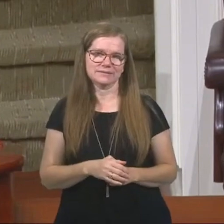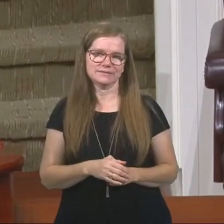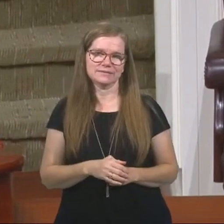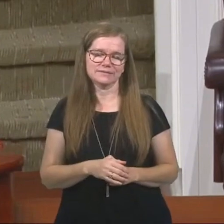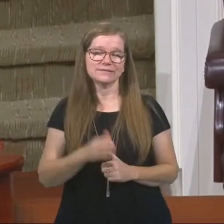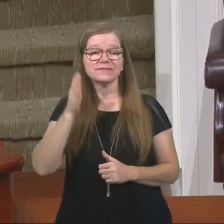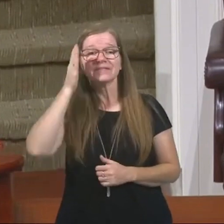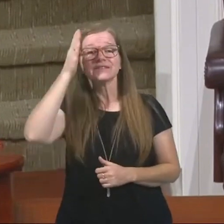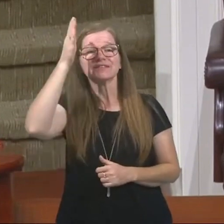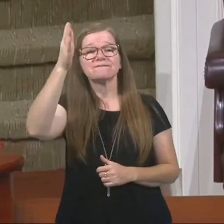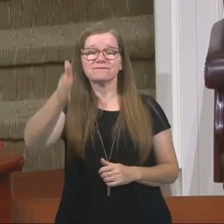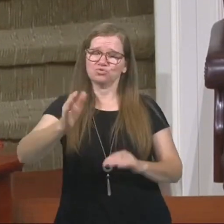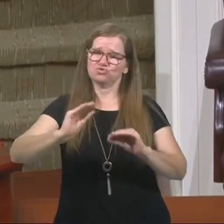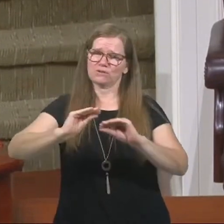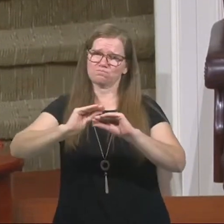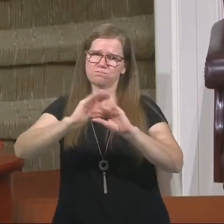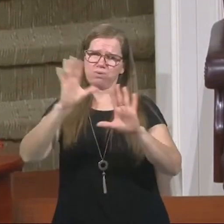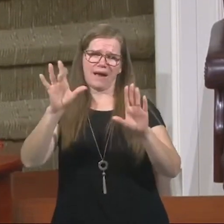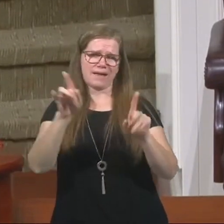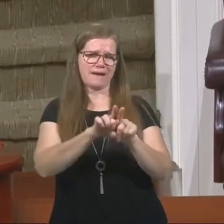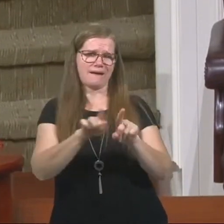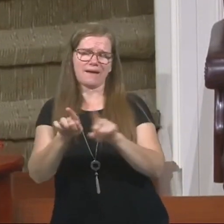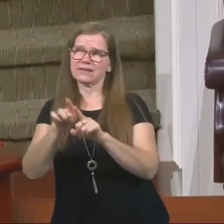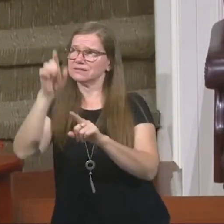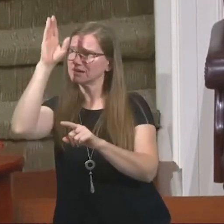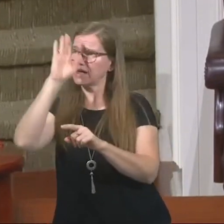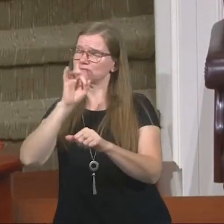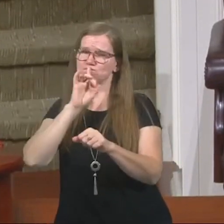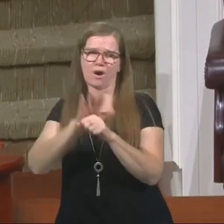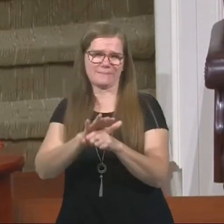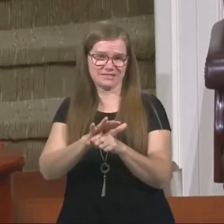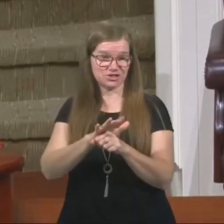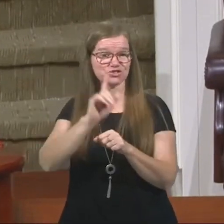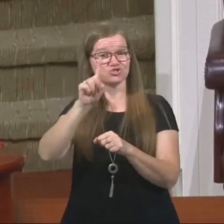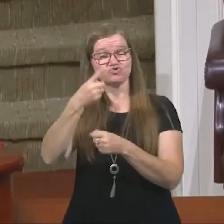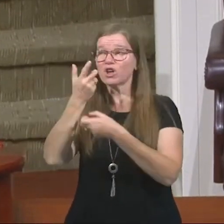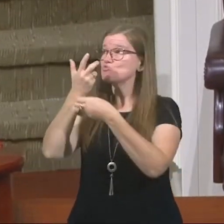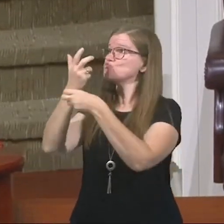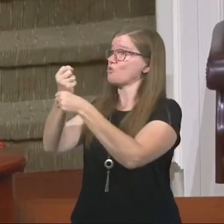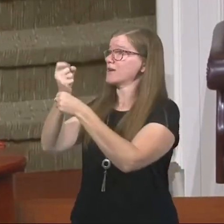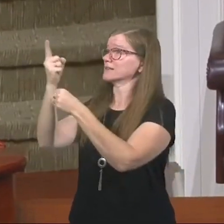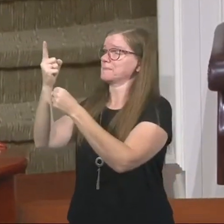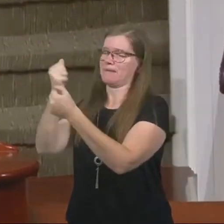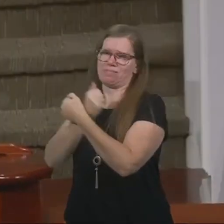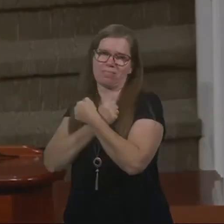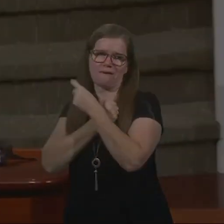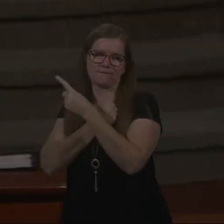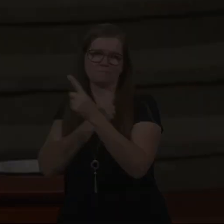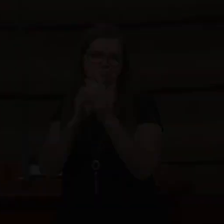And the future is as bright as the promises of God if we'll trust Him and love Him. Let's pray together. Can we? Thank